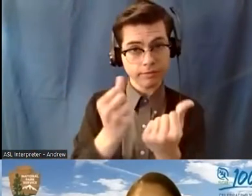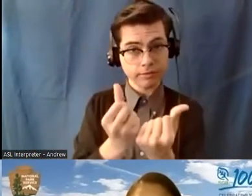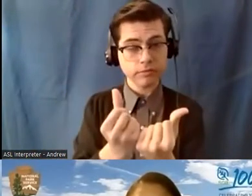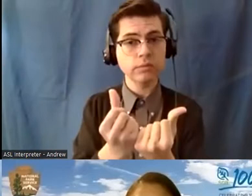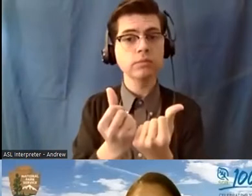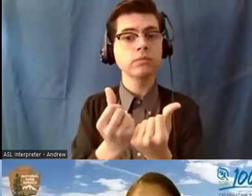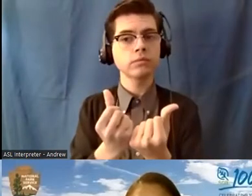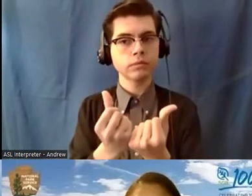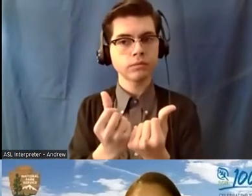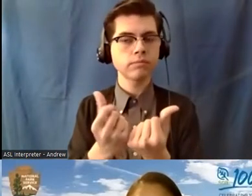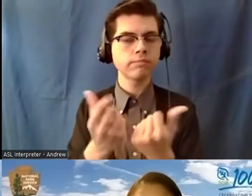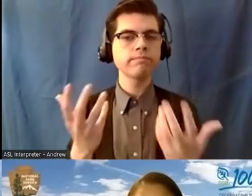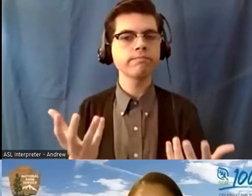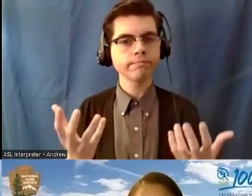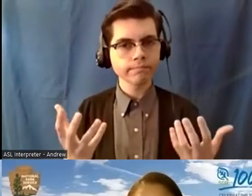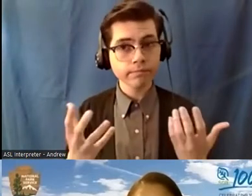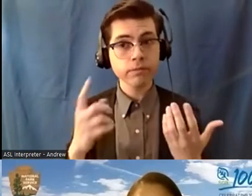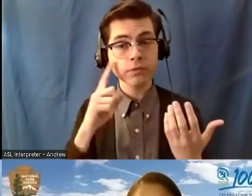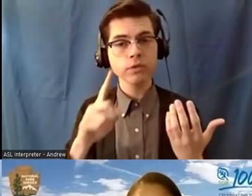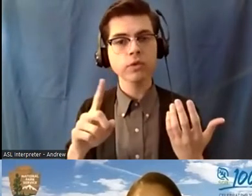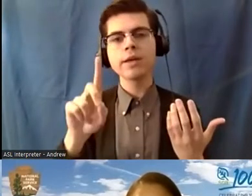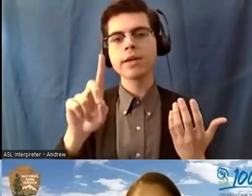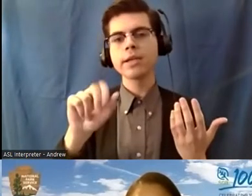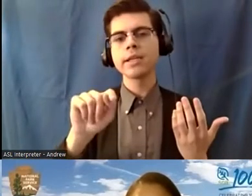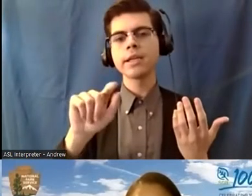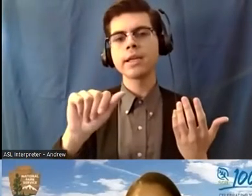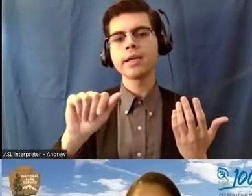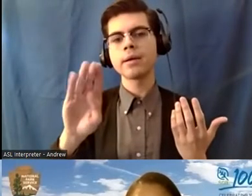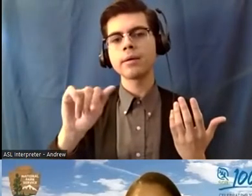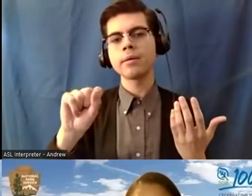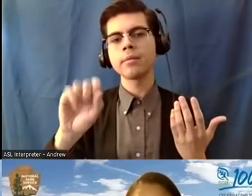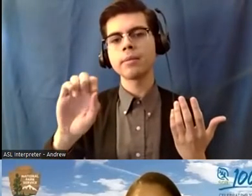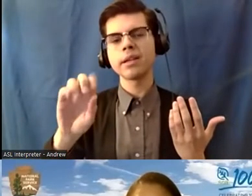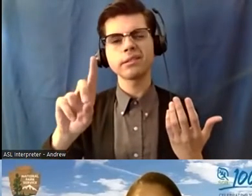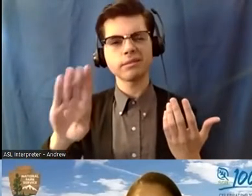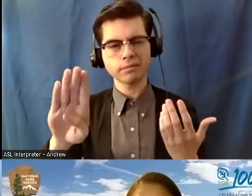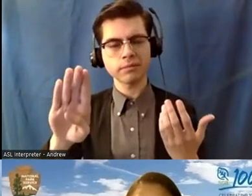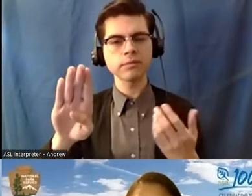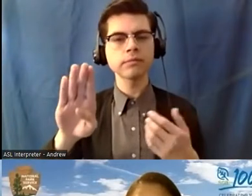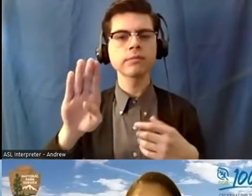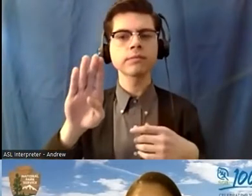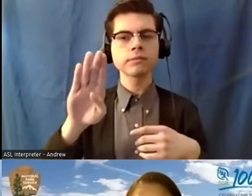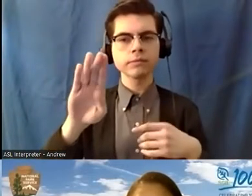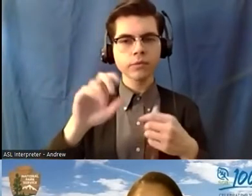database with, you know, the chief of